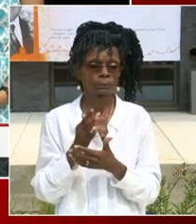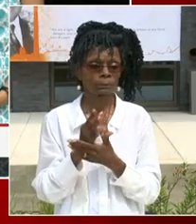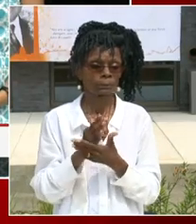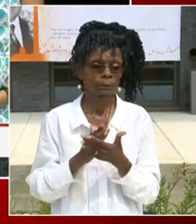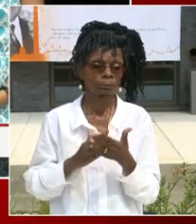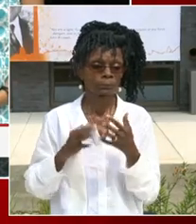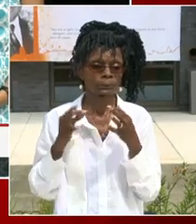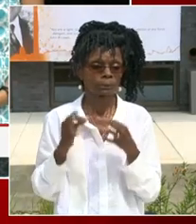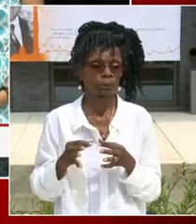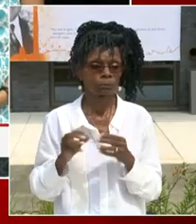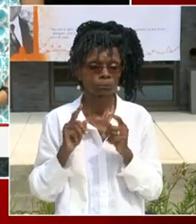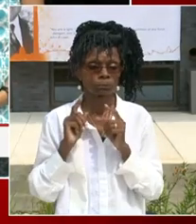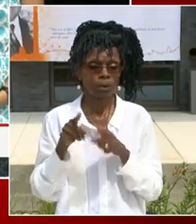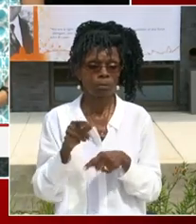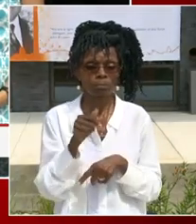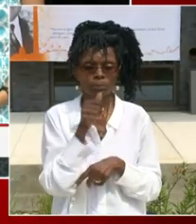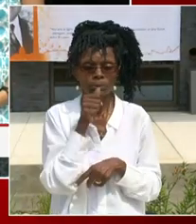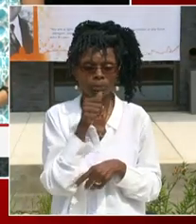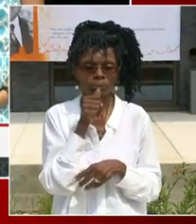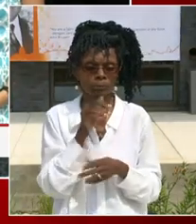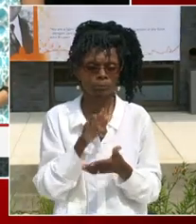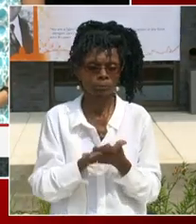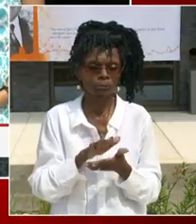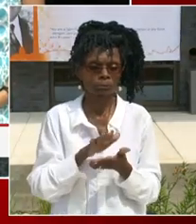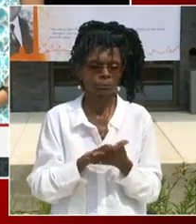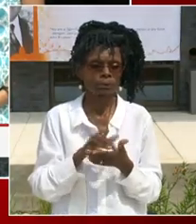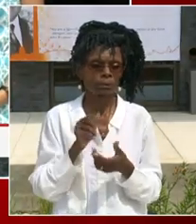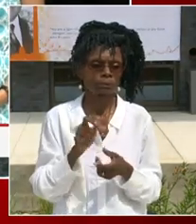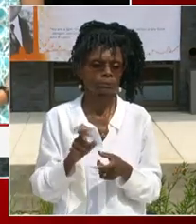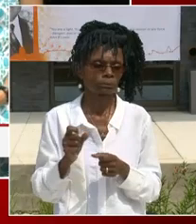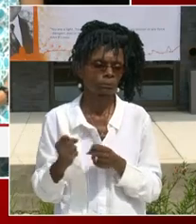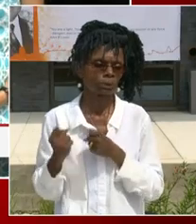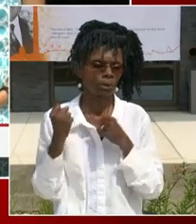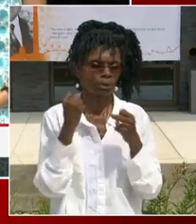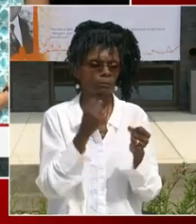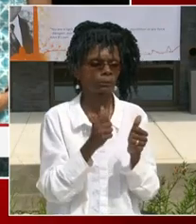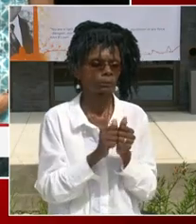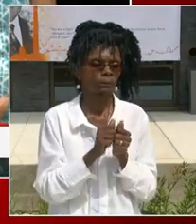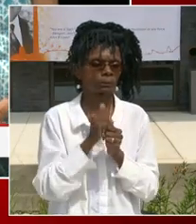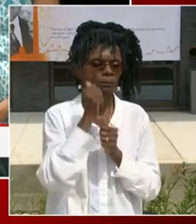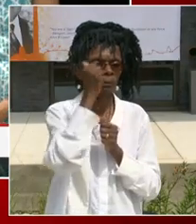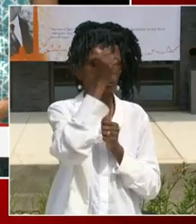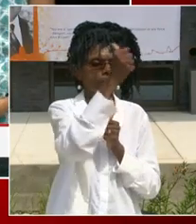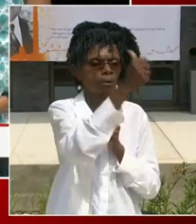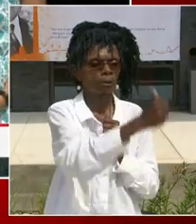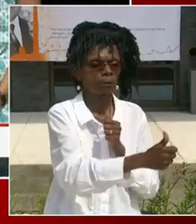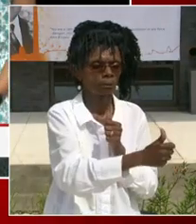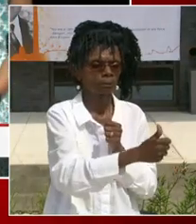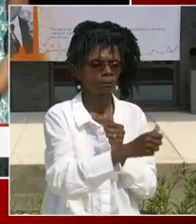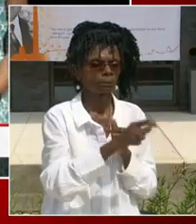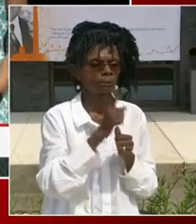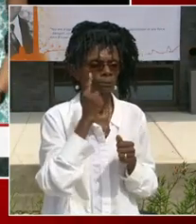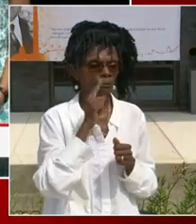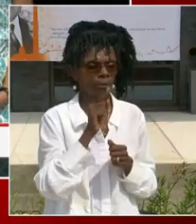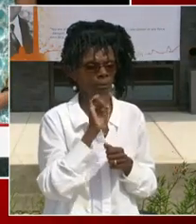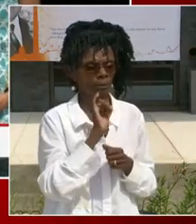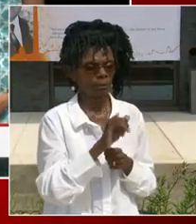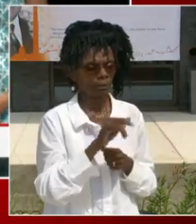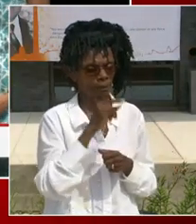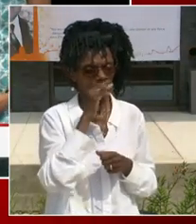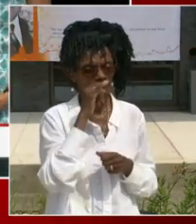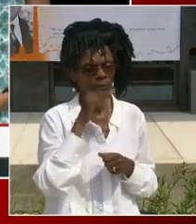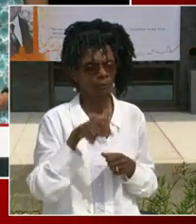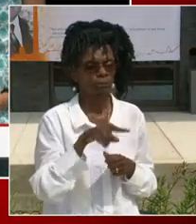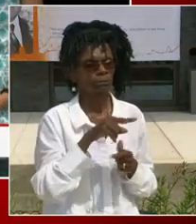long distances to other neighborhoods to send their kids to school. And what I know now